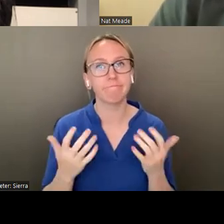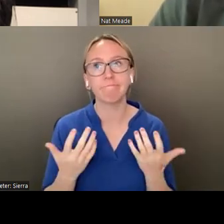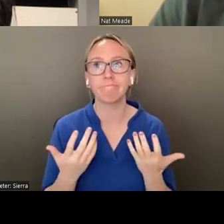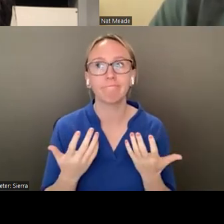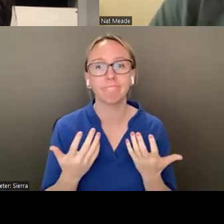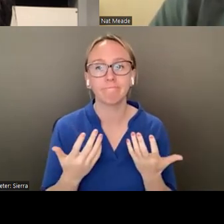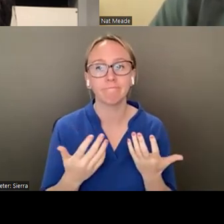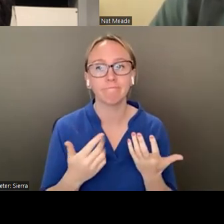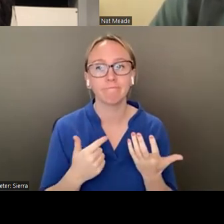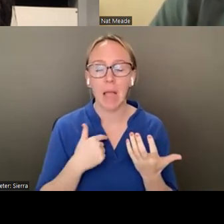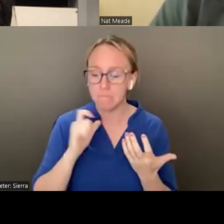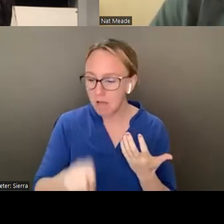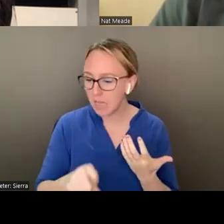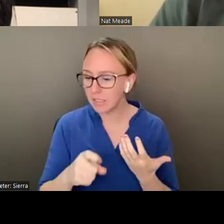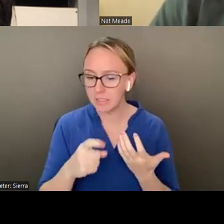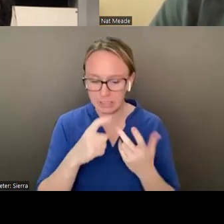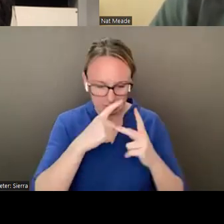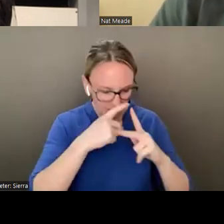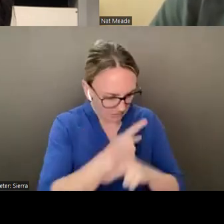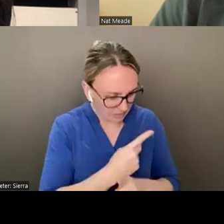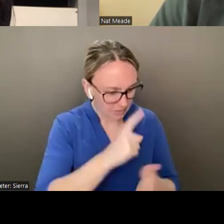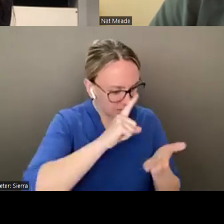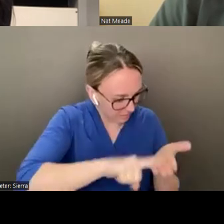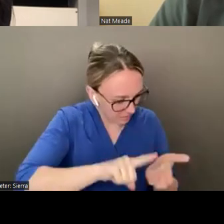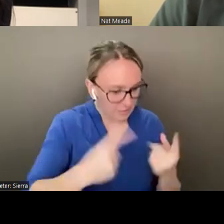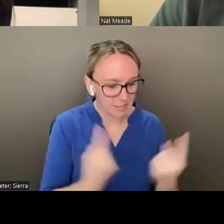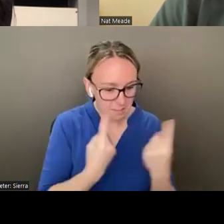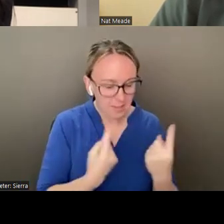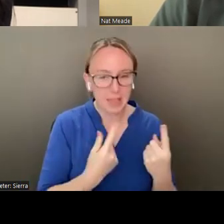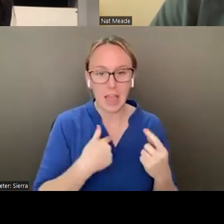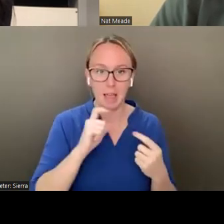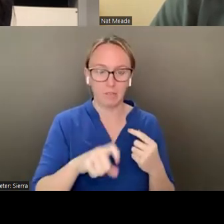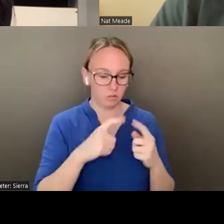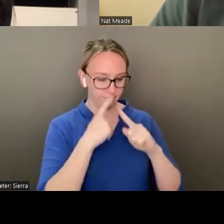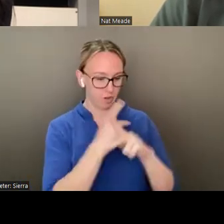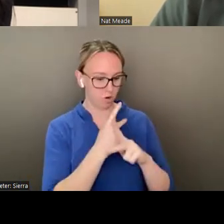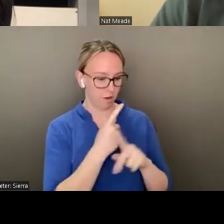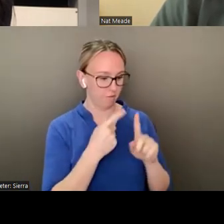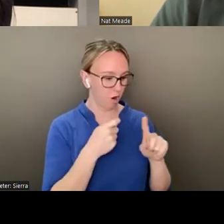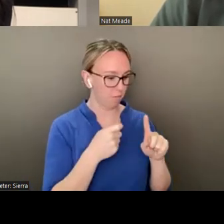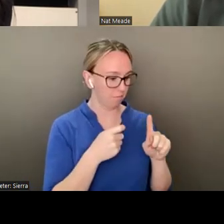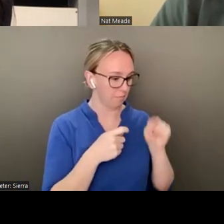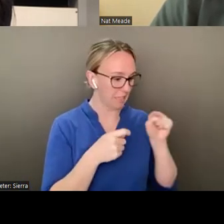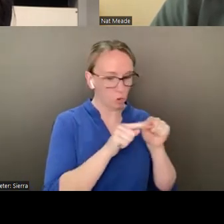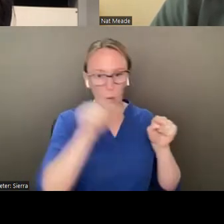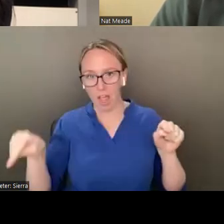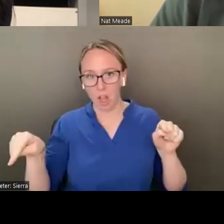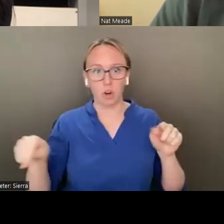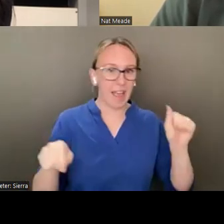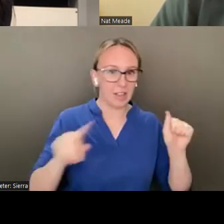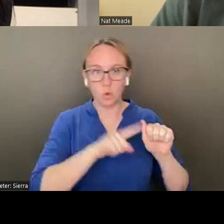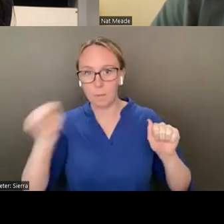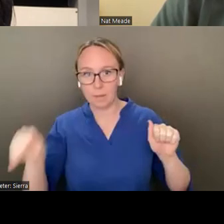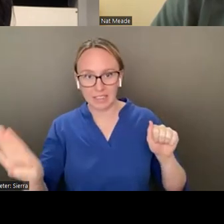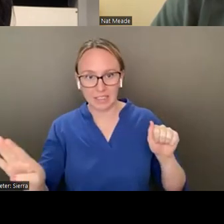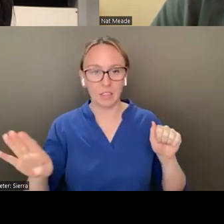to figure something out. I got to get to the bottom of it. I got to figure out how like point A, how to get to point A, point B, how to make those two things communicate